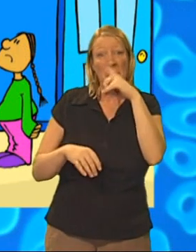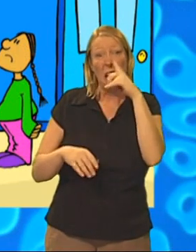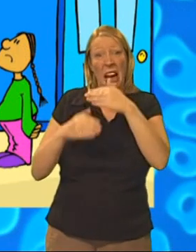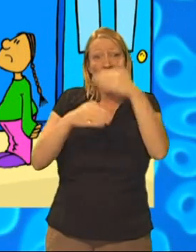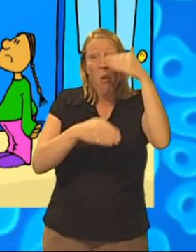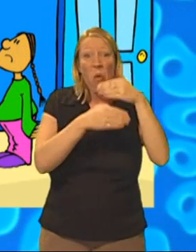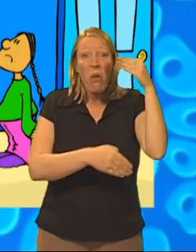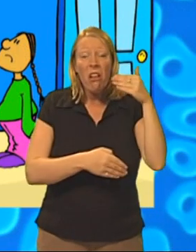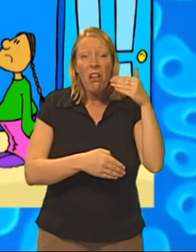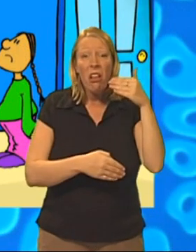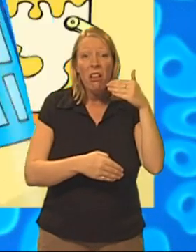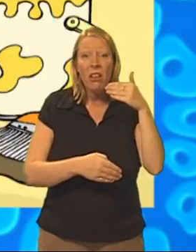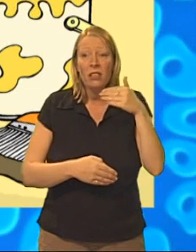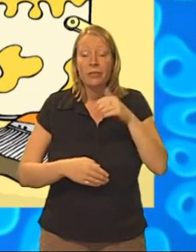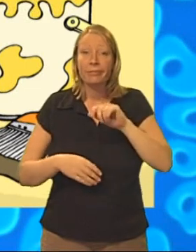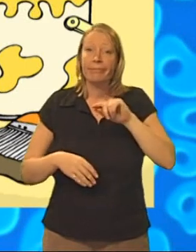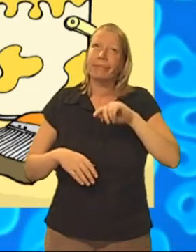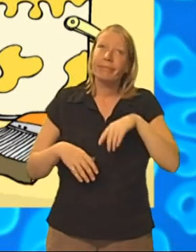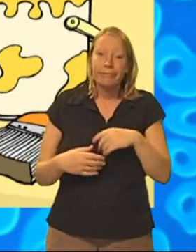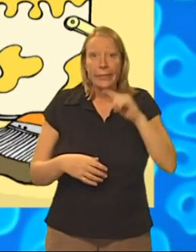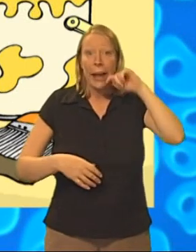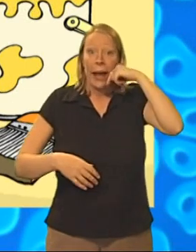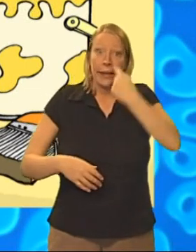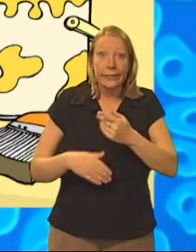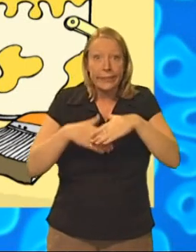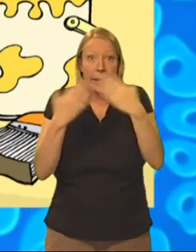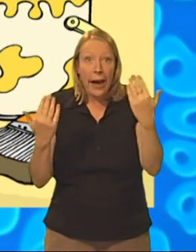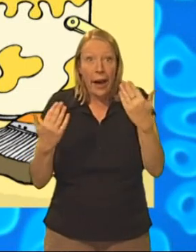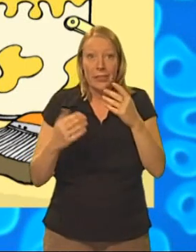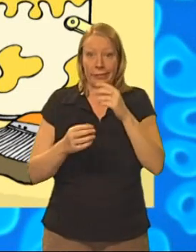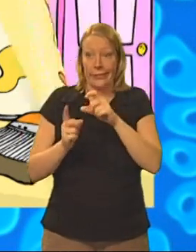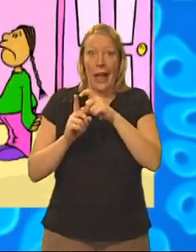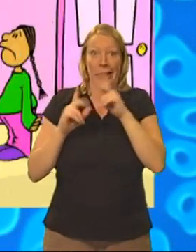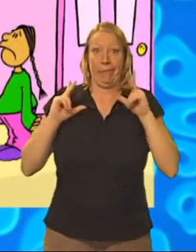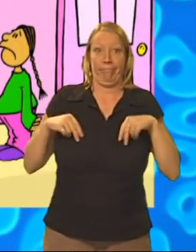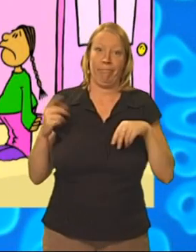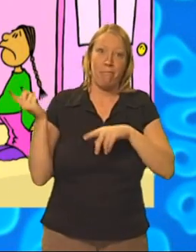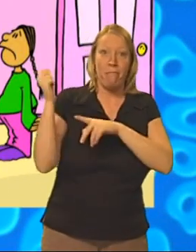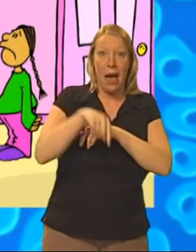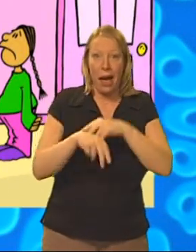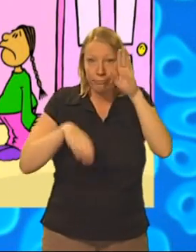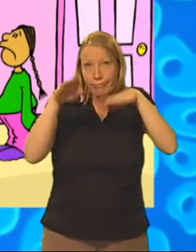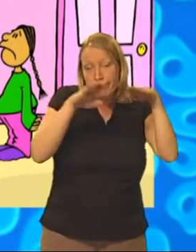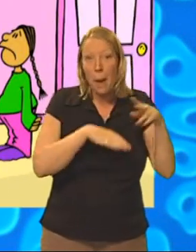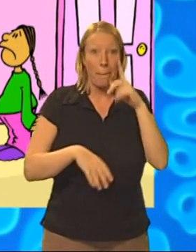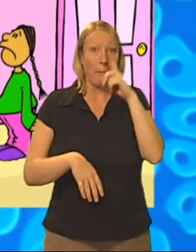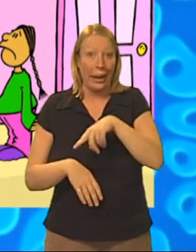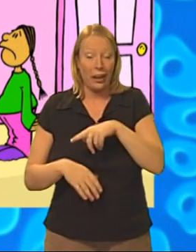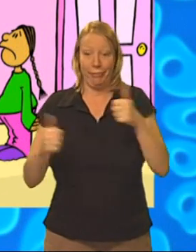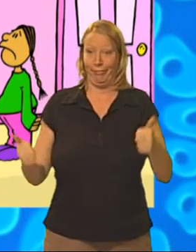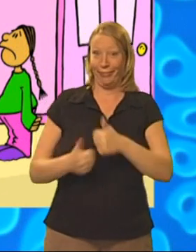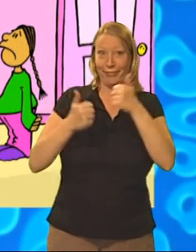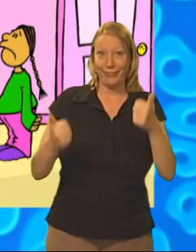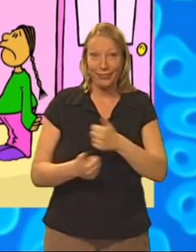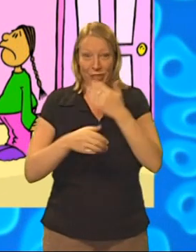said Sunita. So the next day, Dougie came back and he painted the room pink. By the end of the day, he had